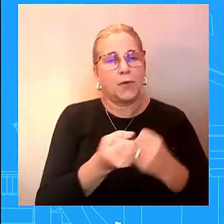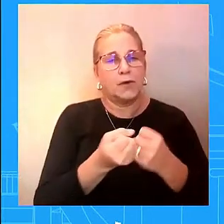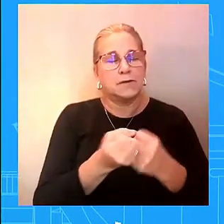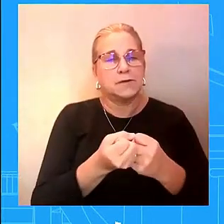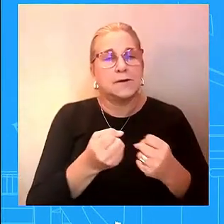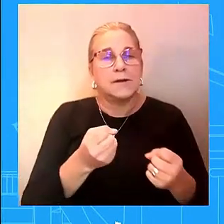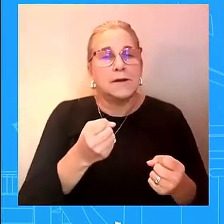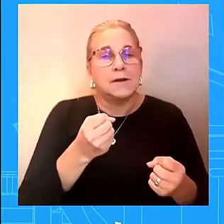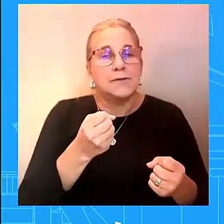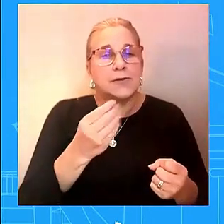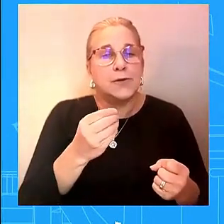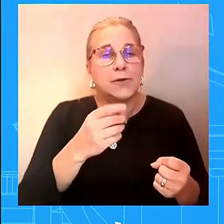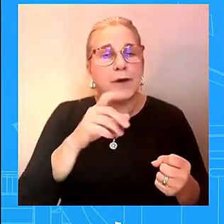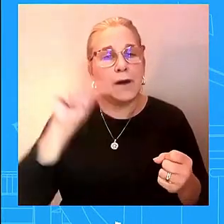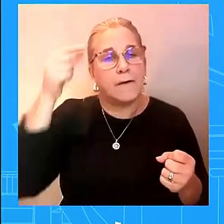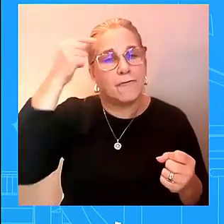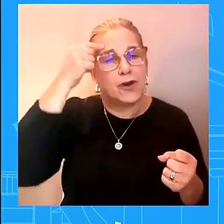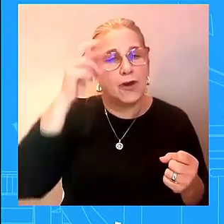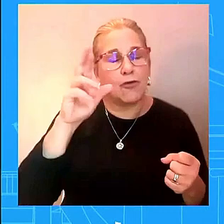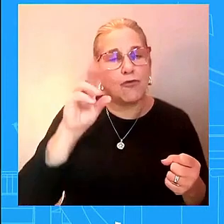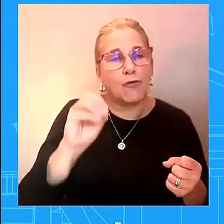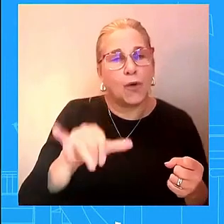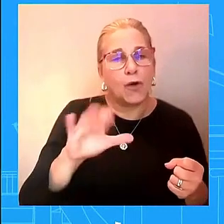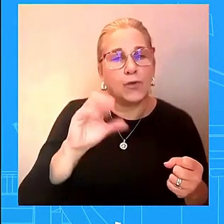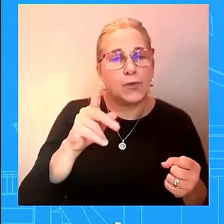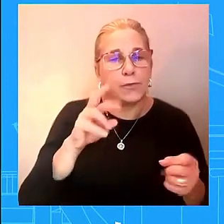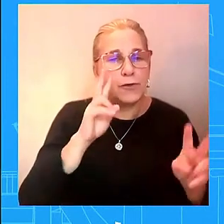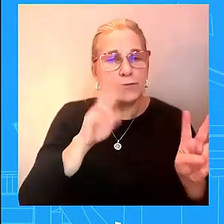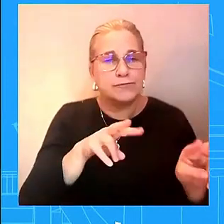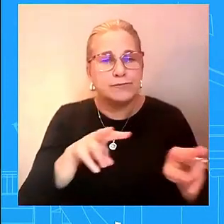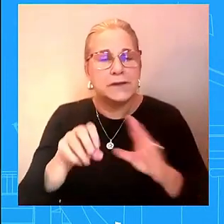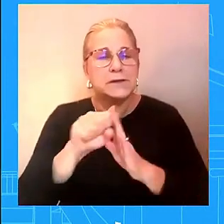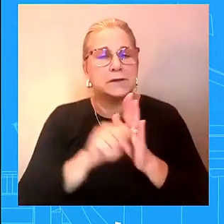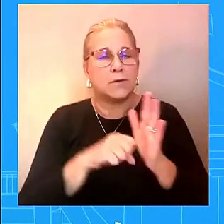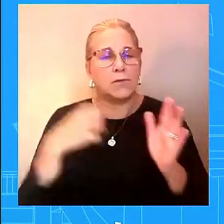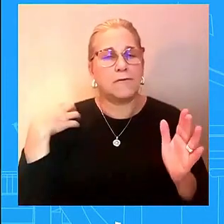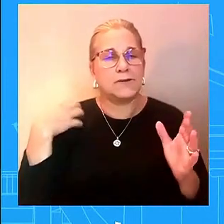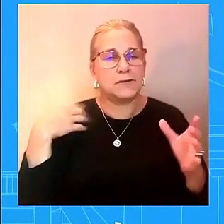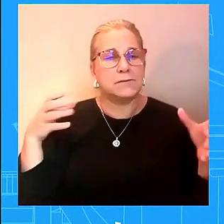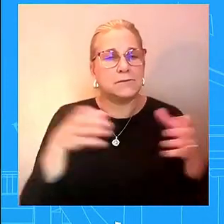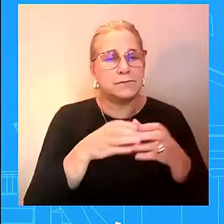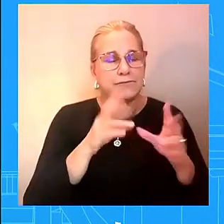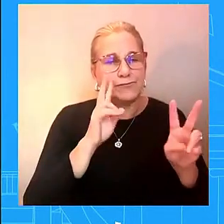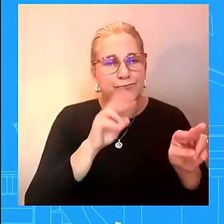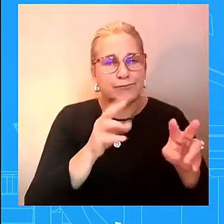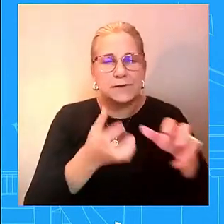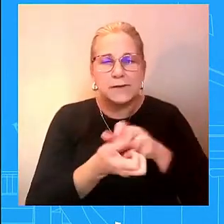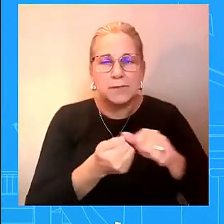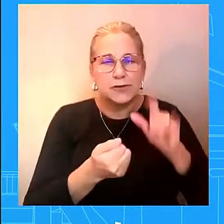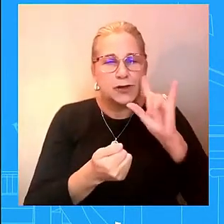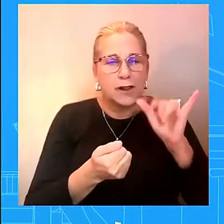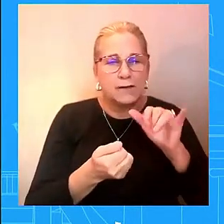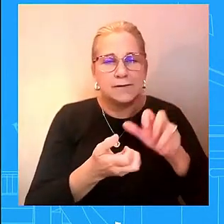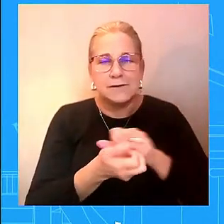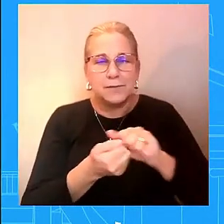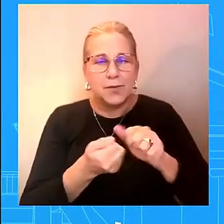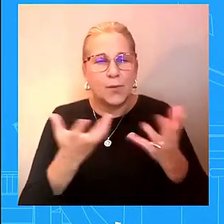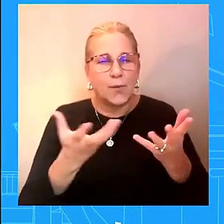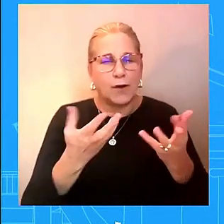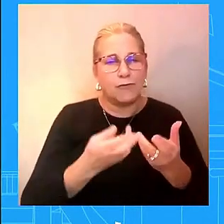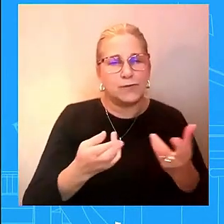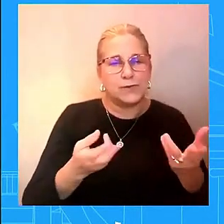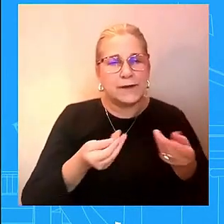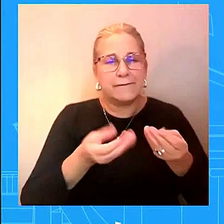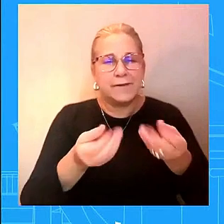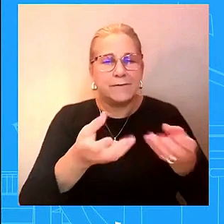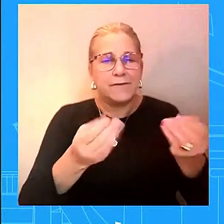that resources continue to make it to the communities and survivors who need them in total nearly two billion dollars